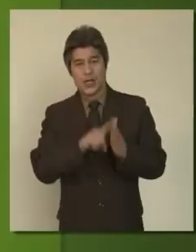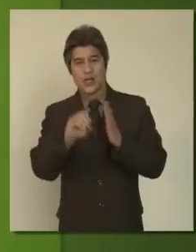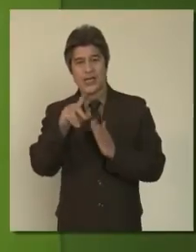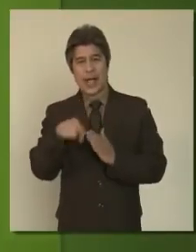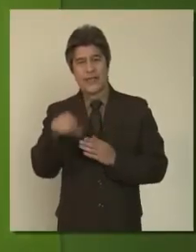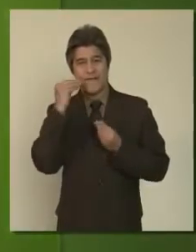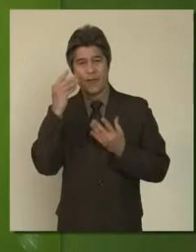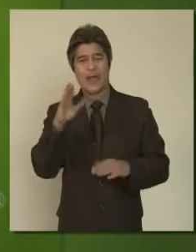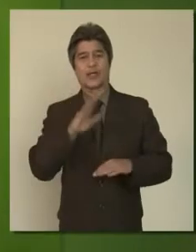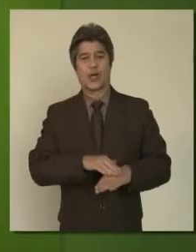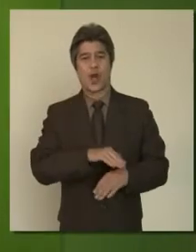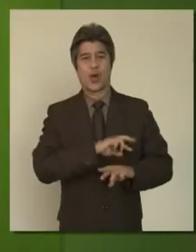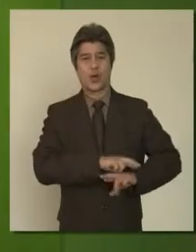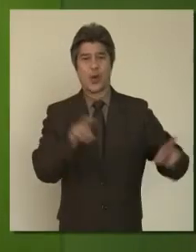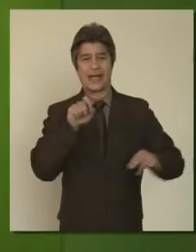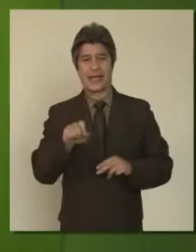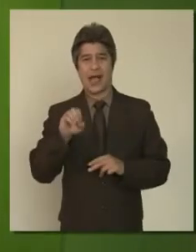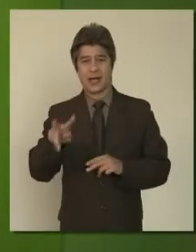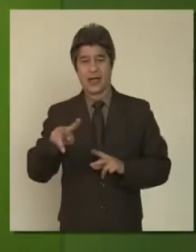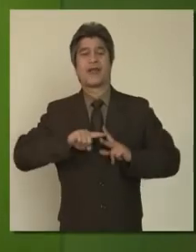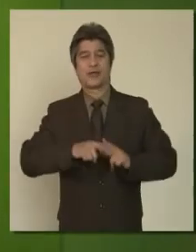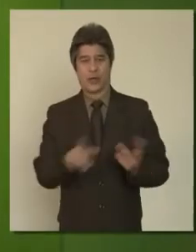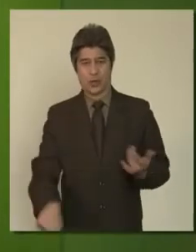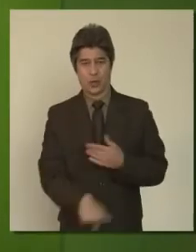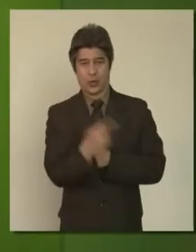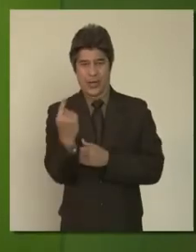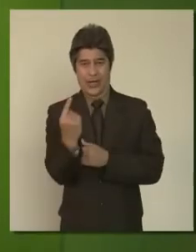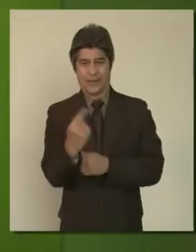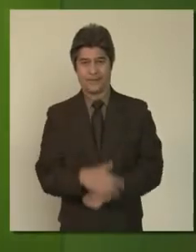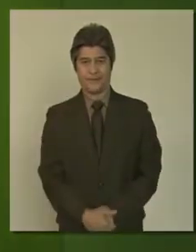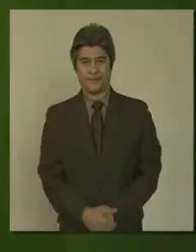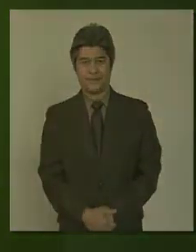Check out the information on ready.gov and get started today.